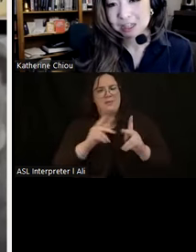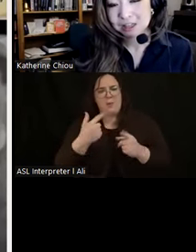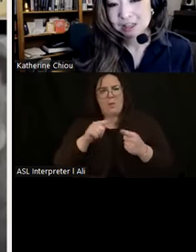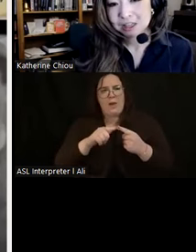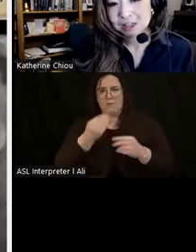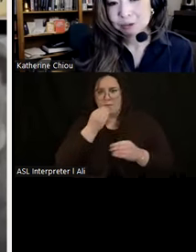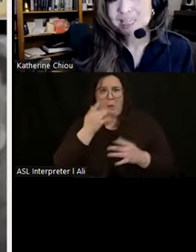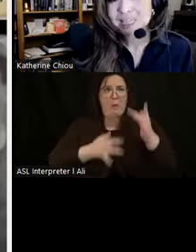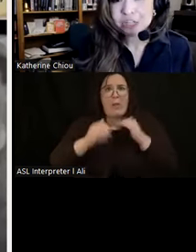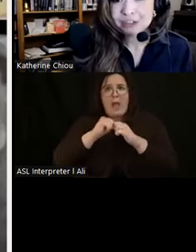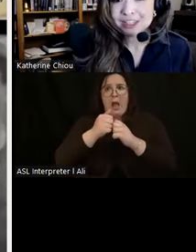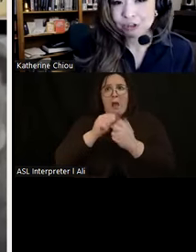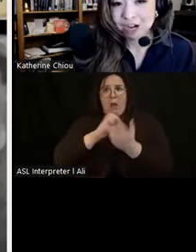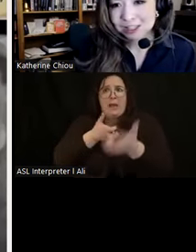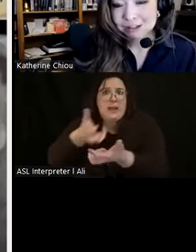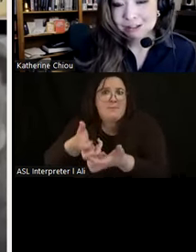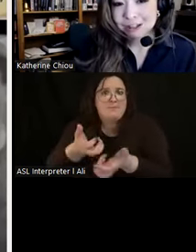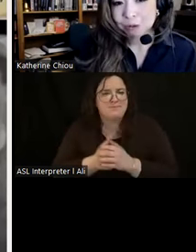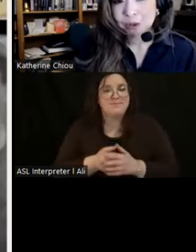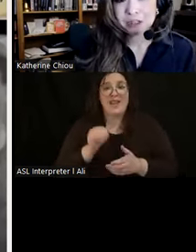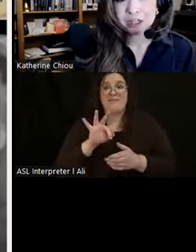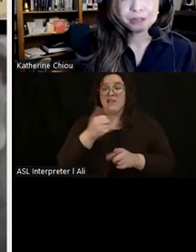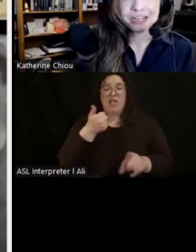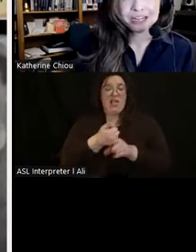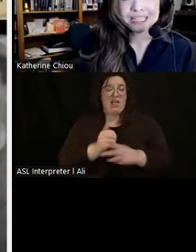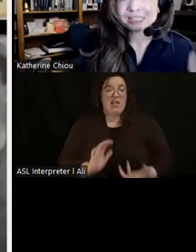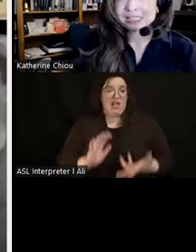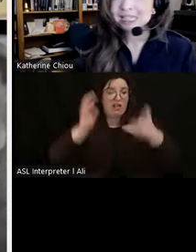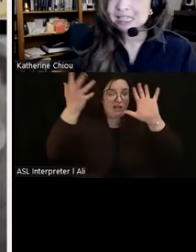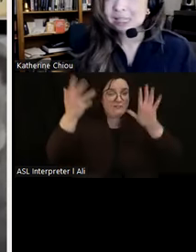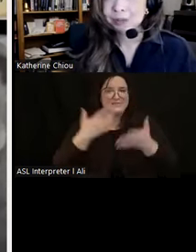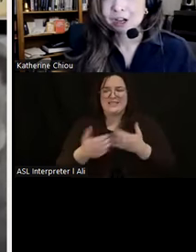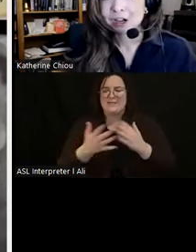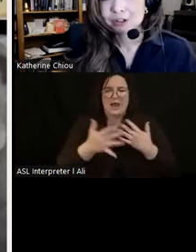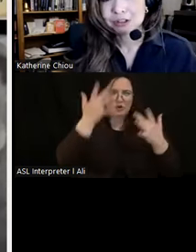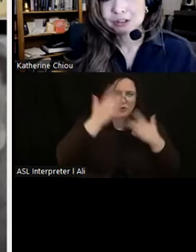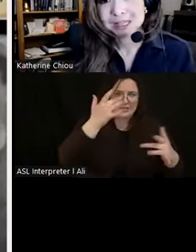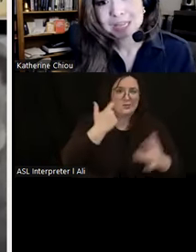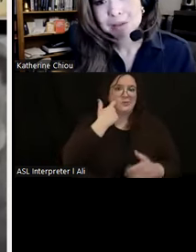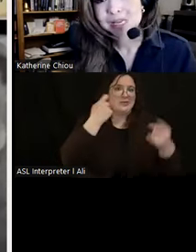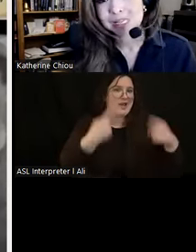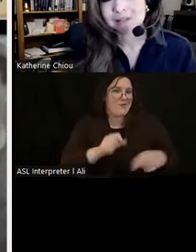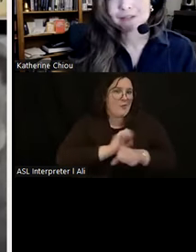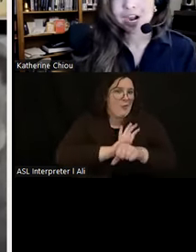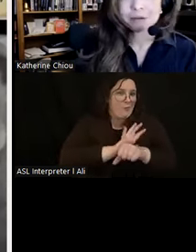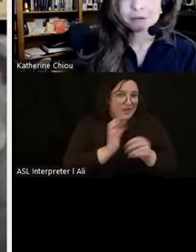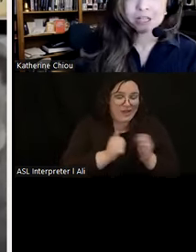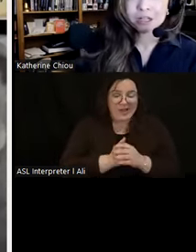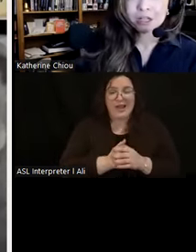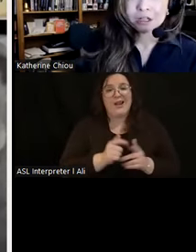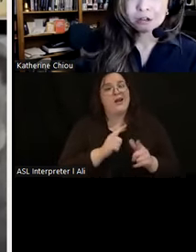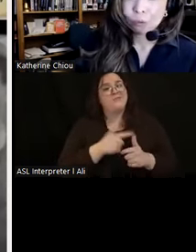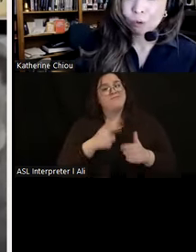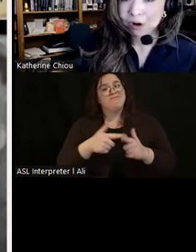scarcity. When catastrophe strikes, whether the culprit is disease, as we saw during the pandemic, the environment,